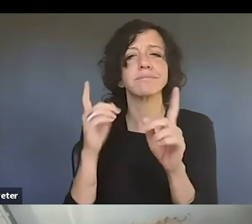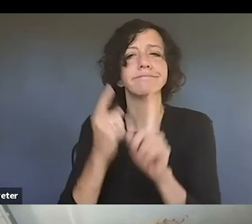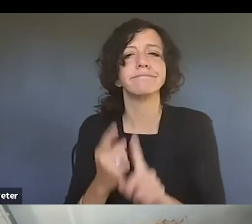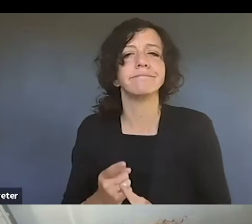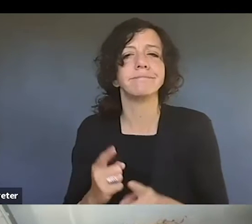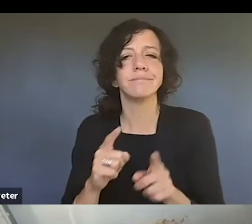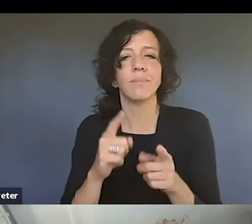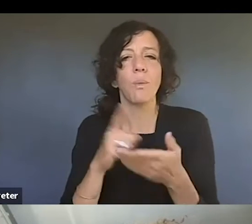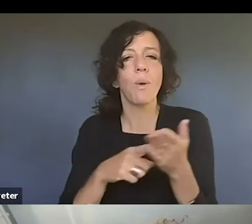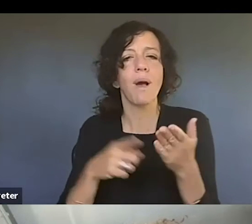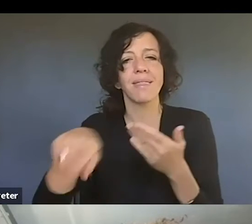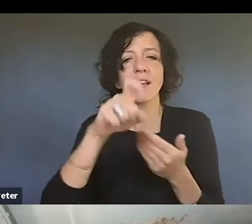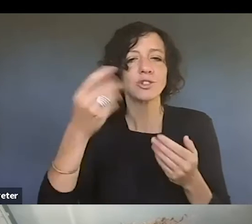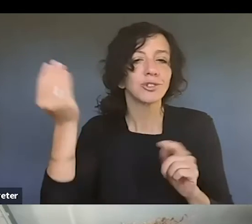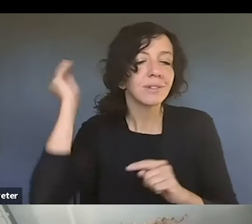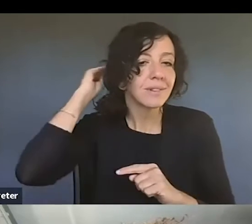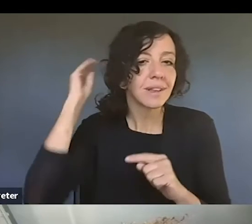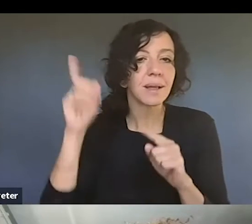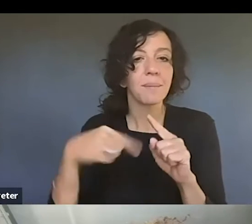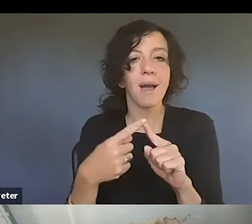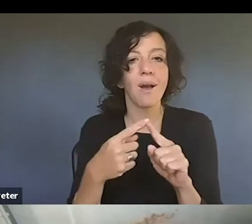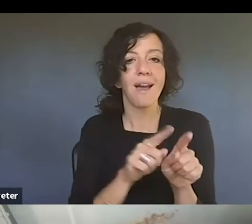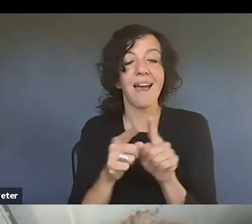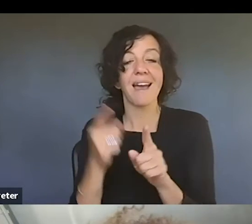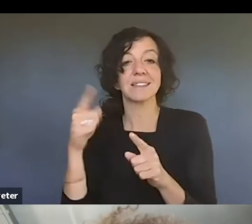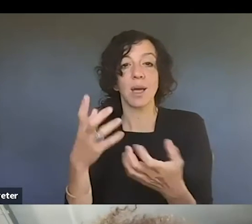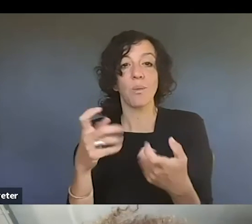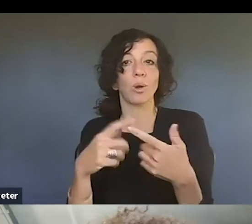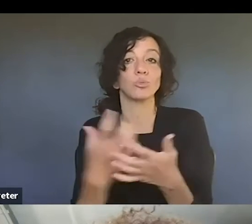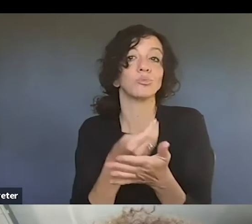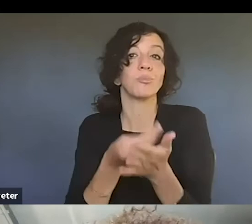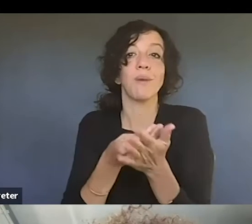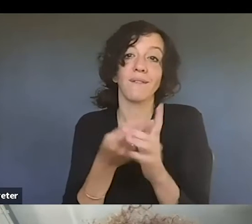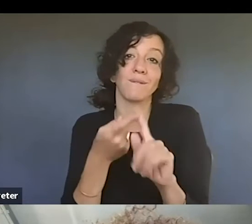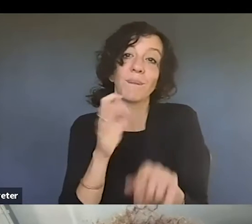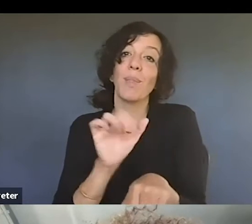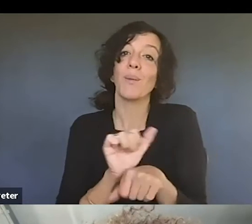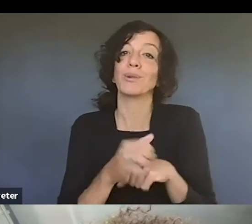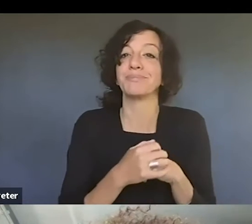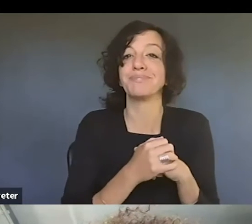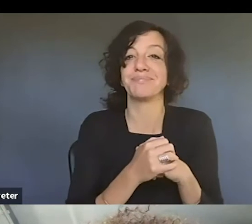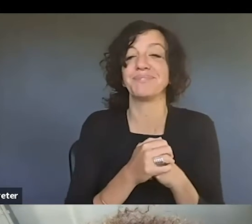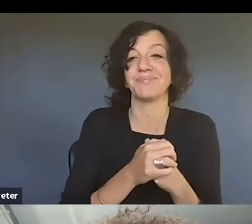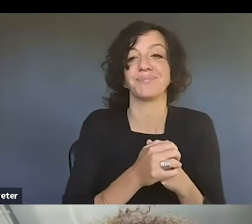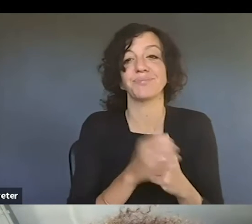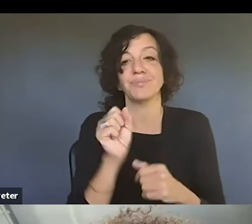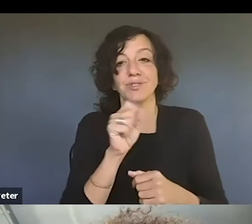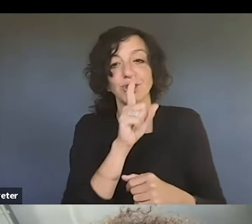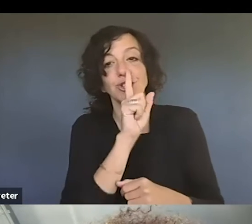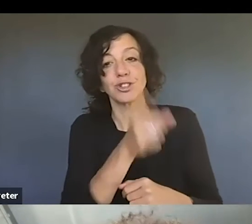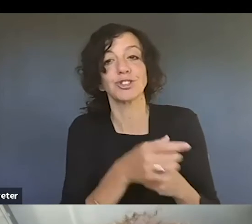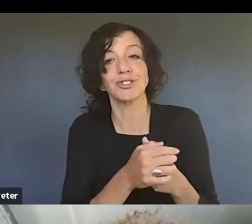share and, um, and, and monetize their work. Absolutely. So let me just give you,